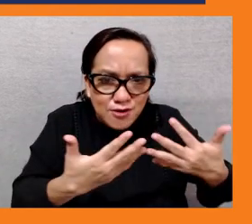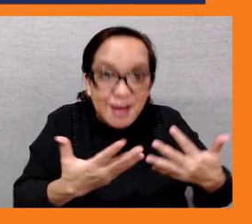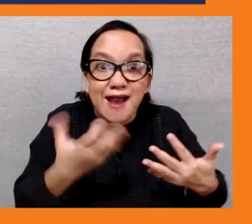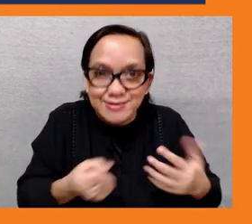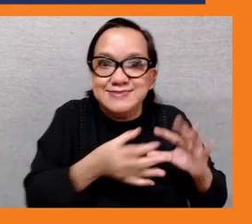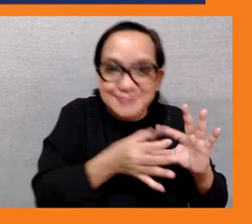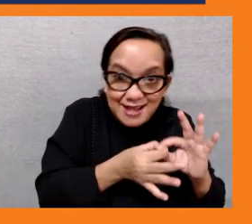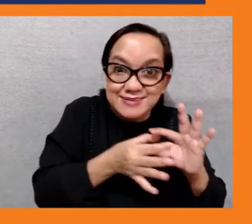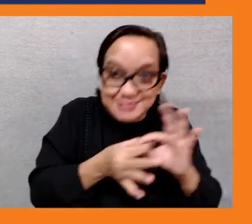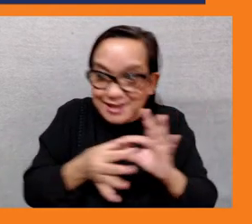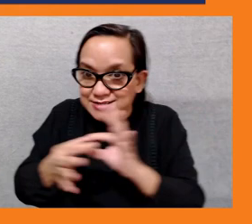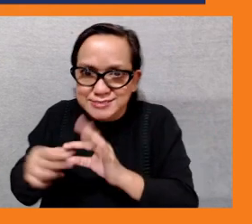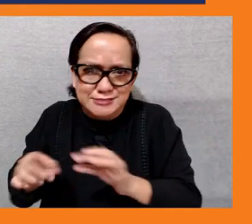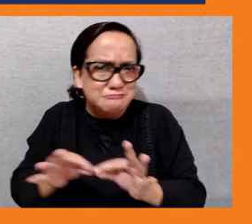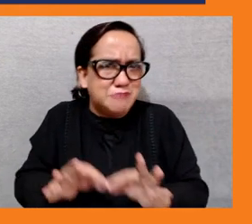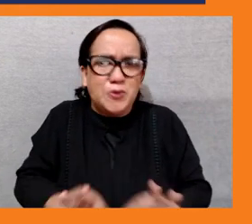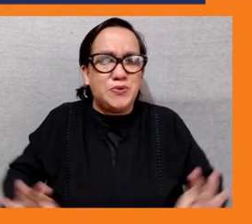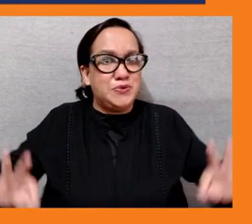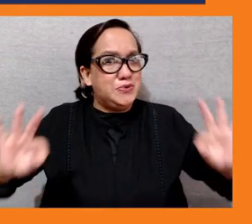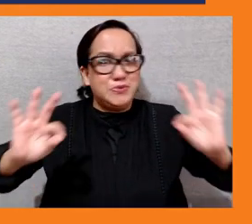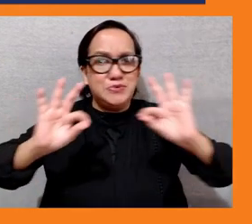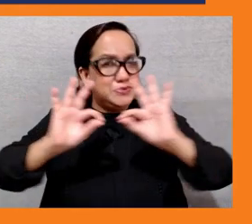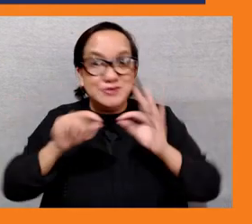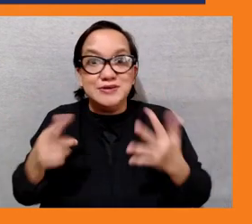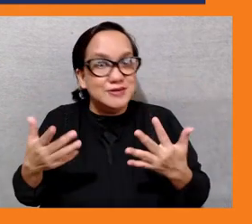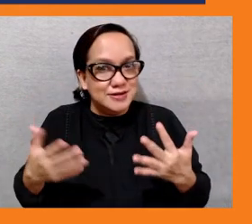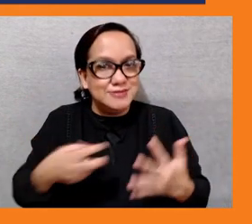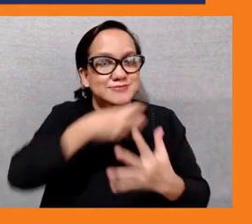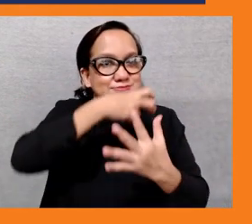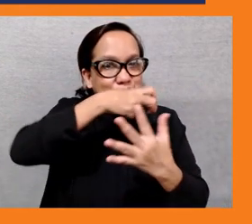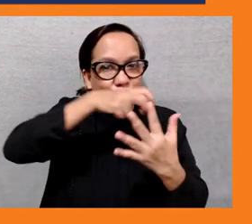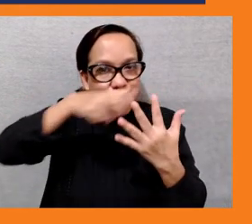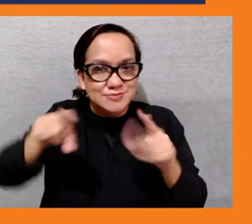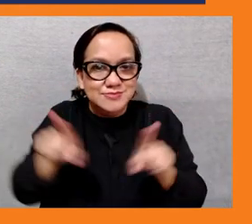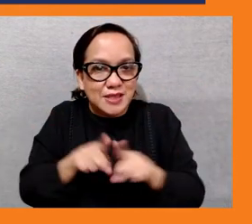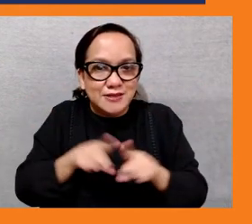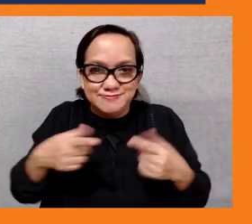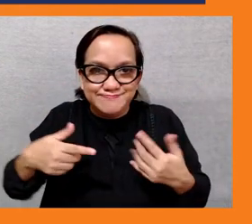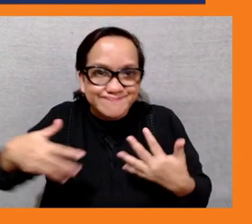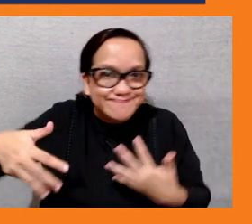social and economic dimensions into the climate policy decision making